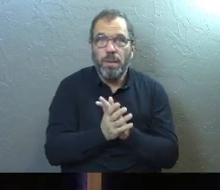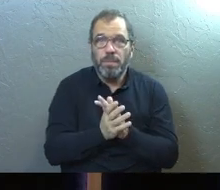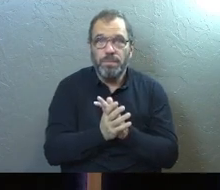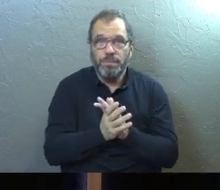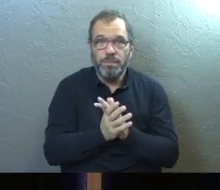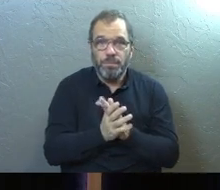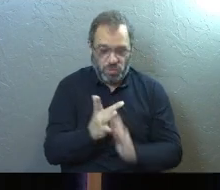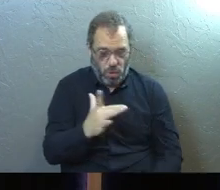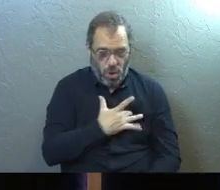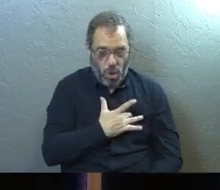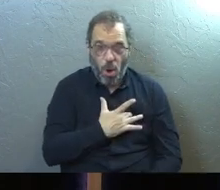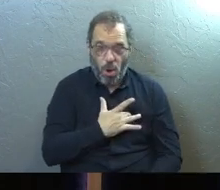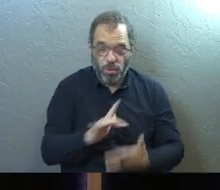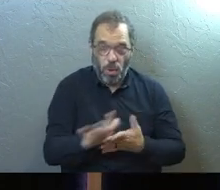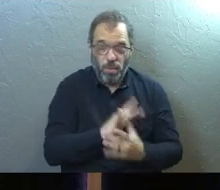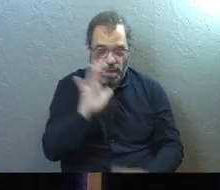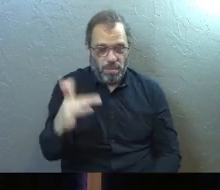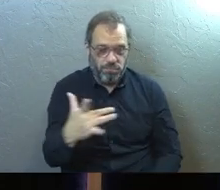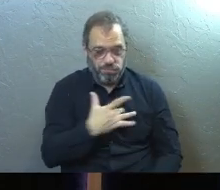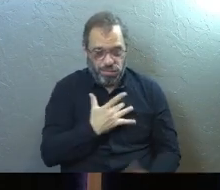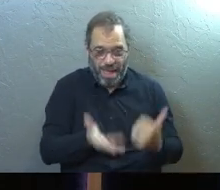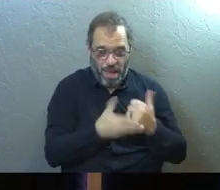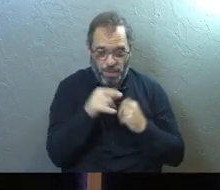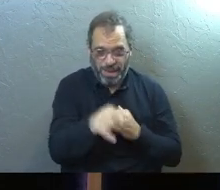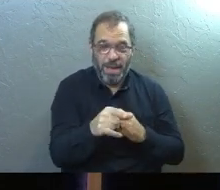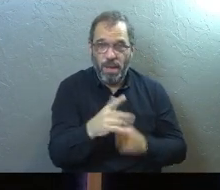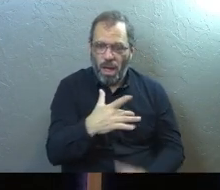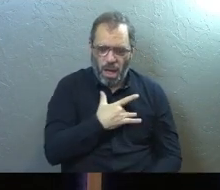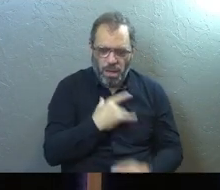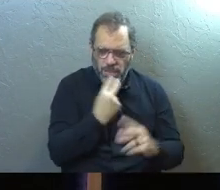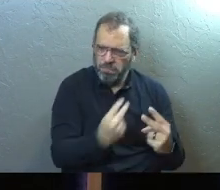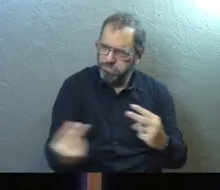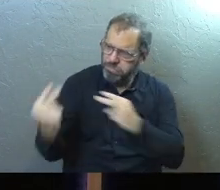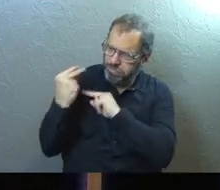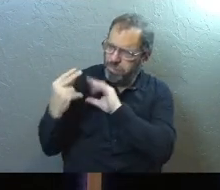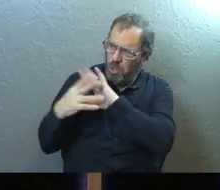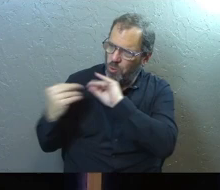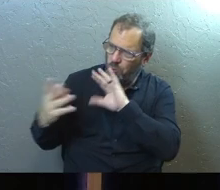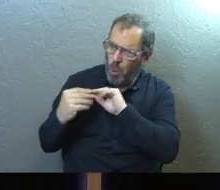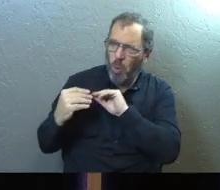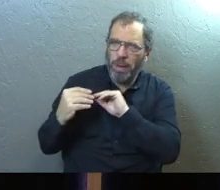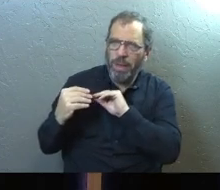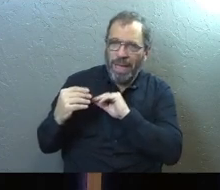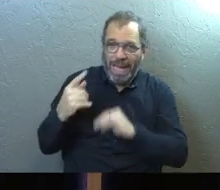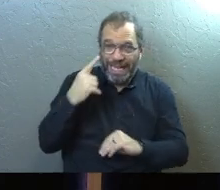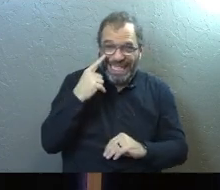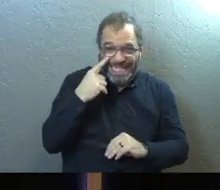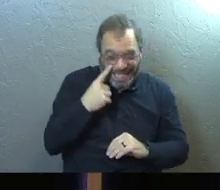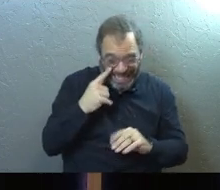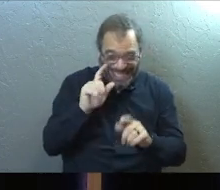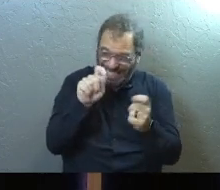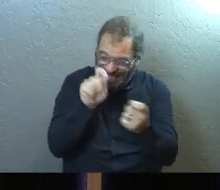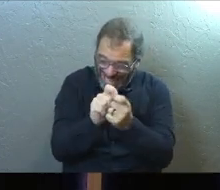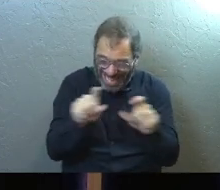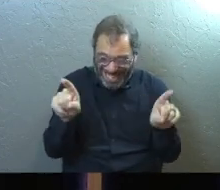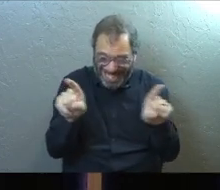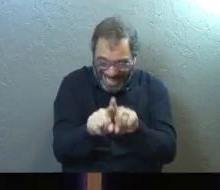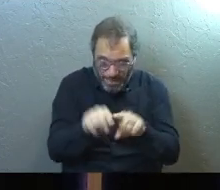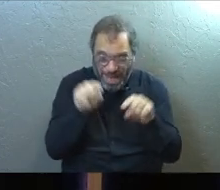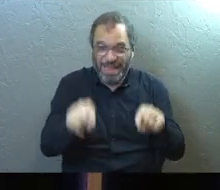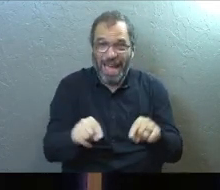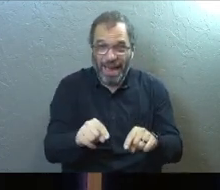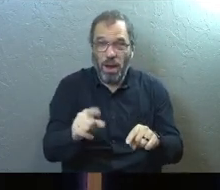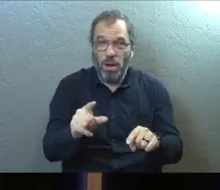And so his heart, this is the Holy Spirit helping him here. His heart goes back to this red sea moment and he sees the exact same thing